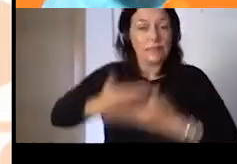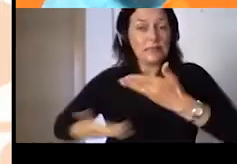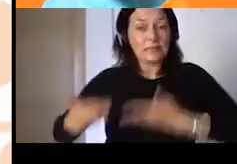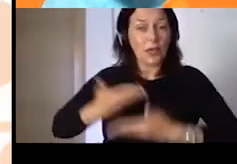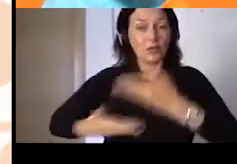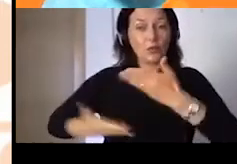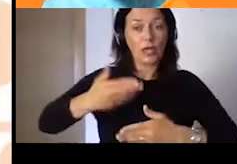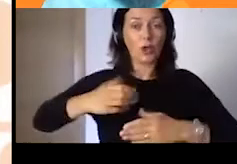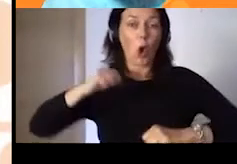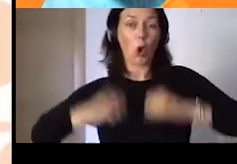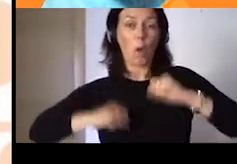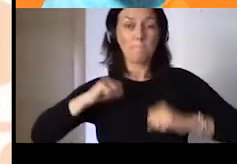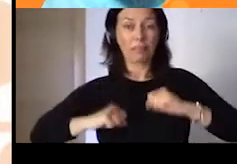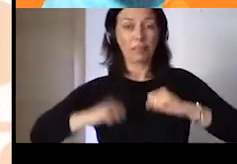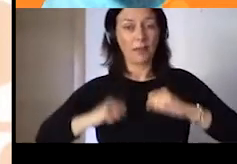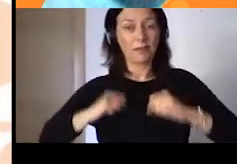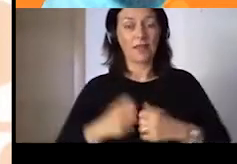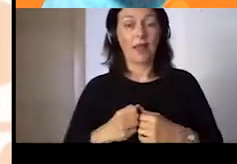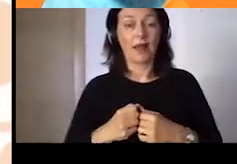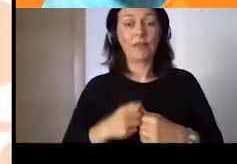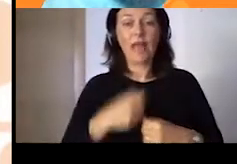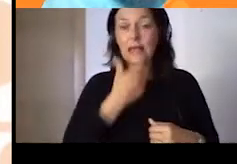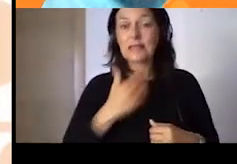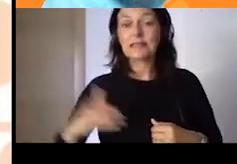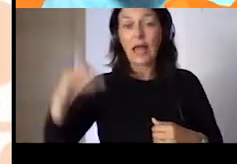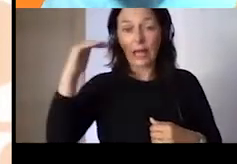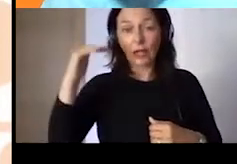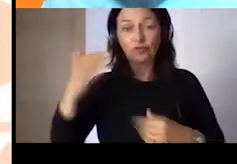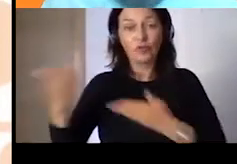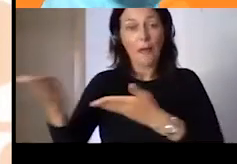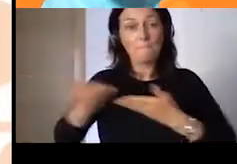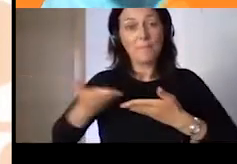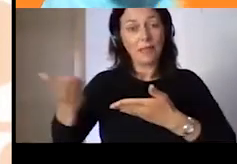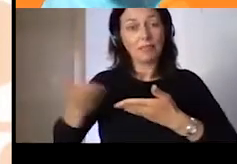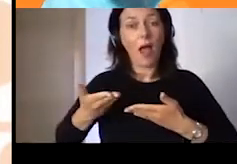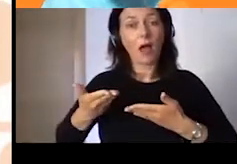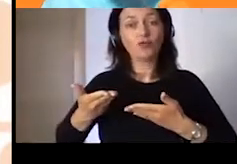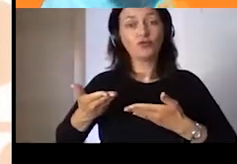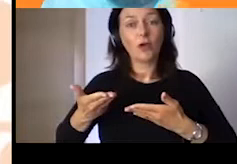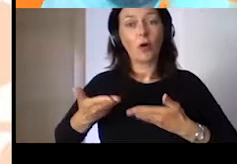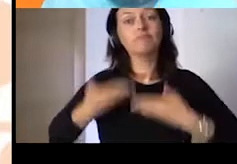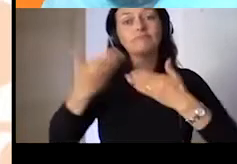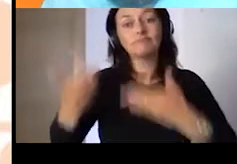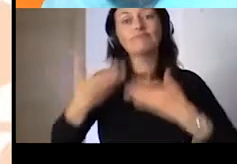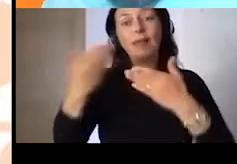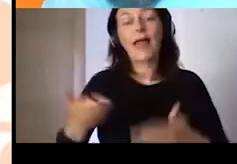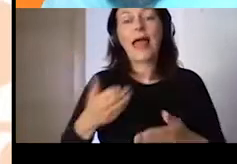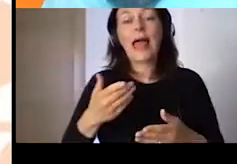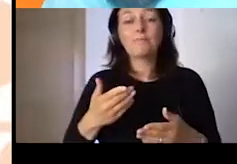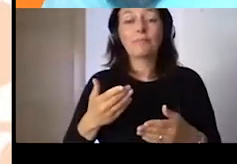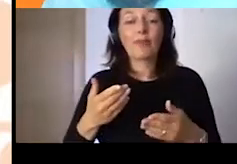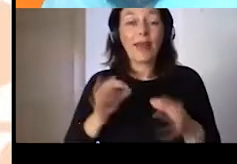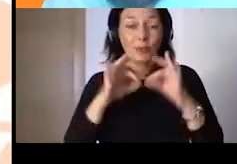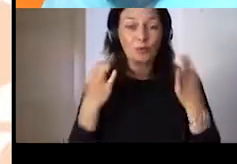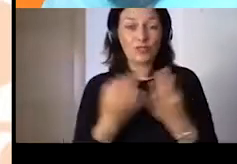pictures from family books, family pictures book. And on the other side, you see young